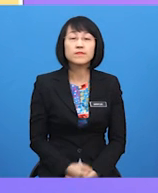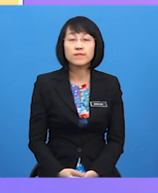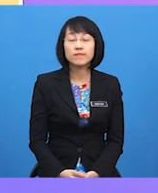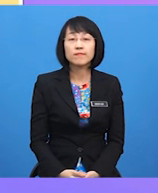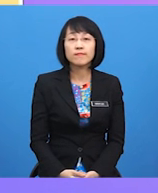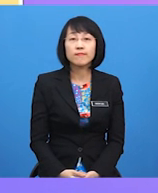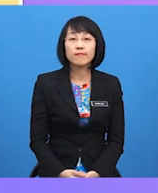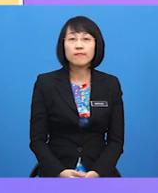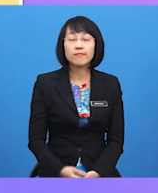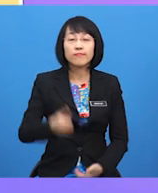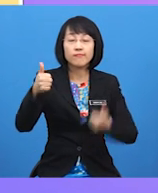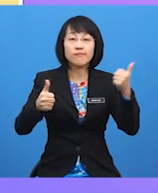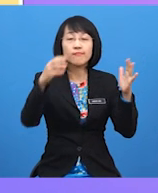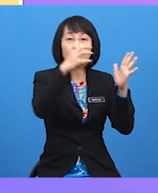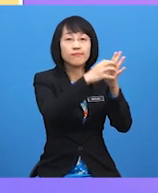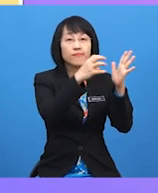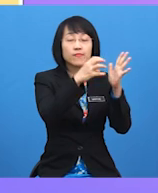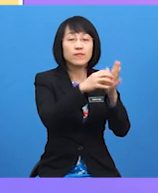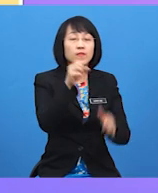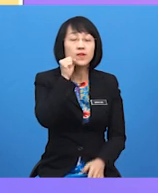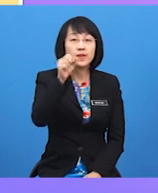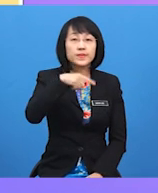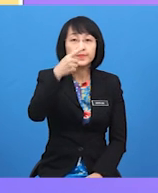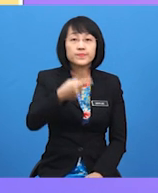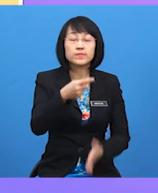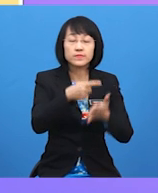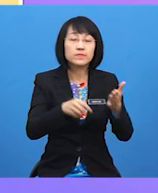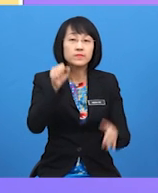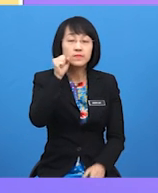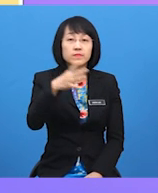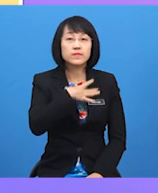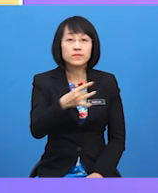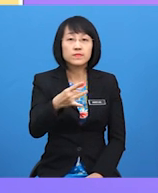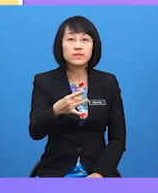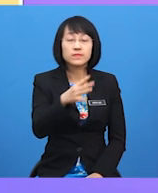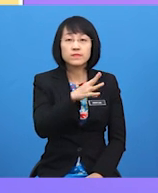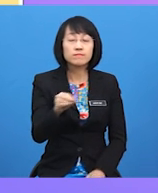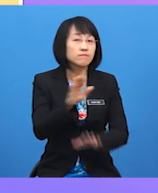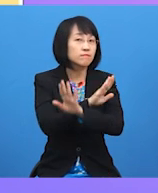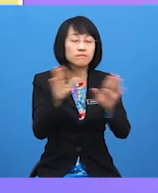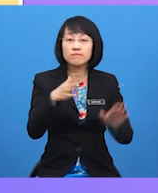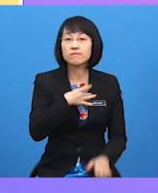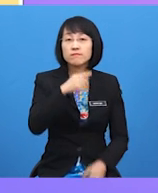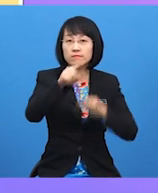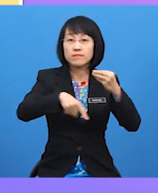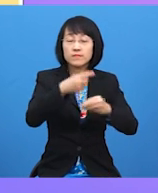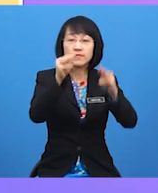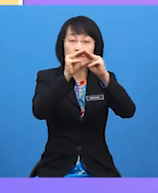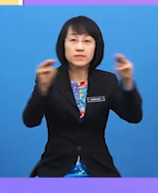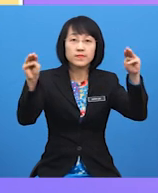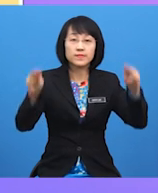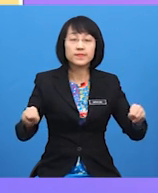Okay. Which paragraph does she say what she liked and didn't like about the museum?